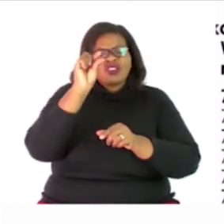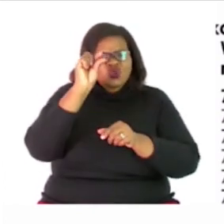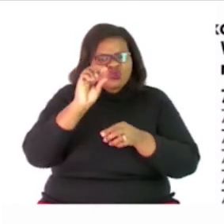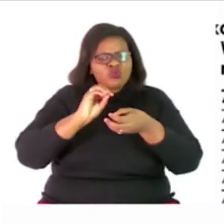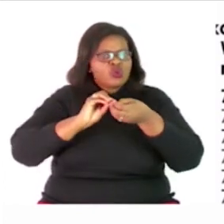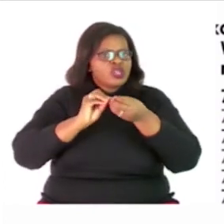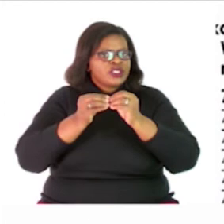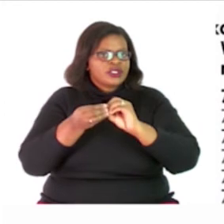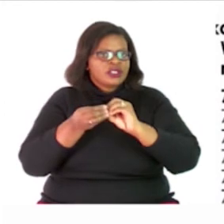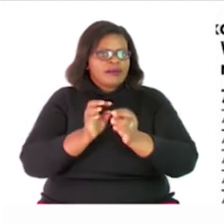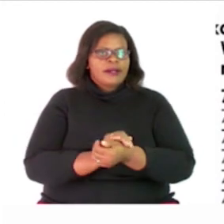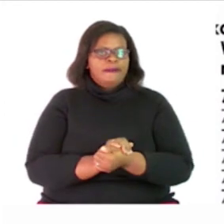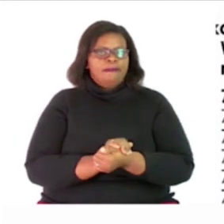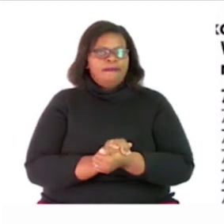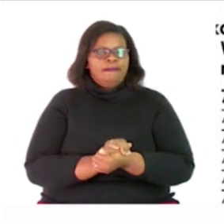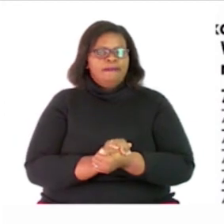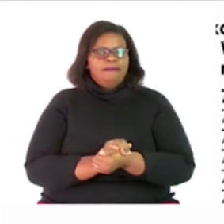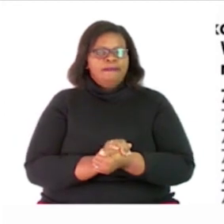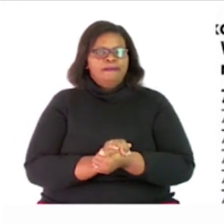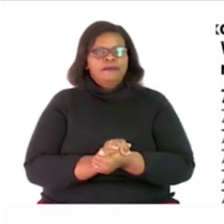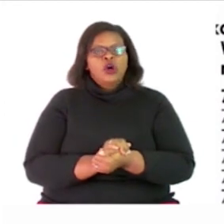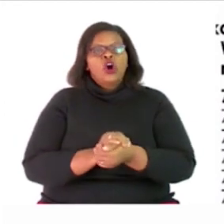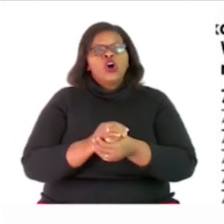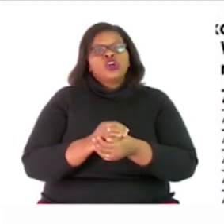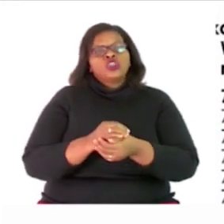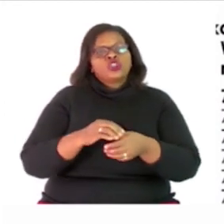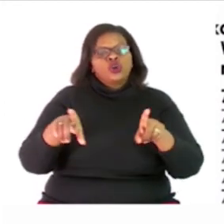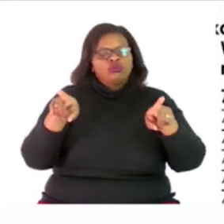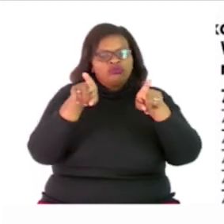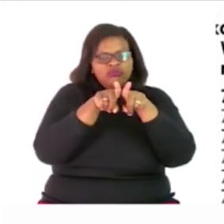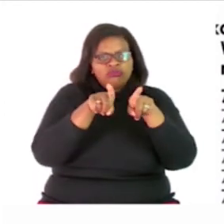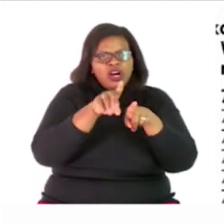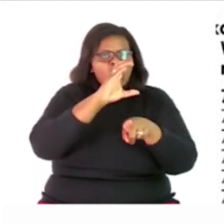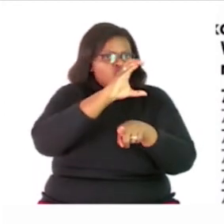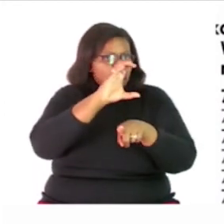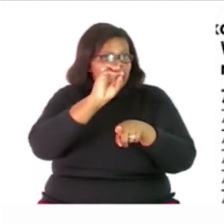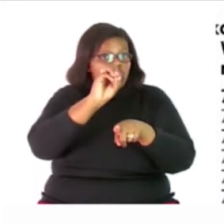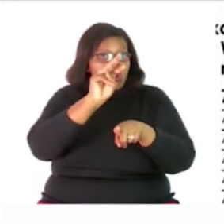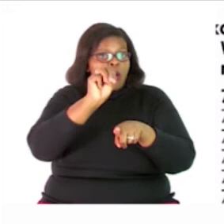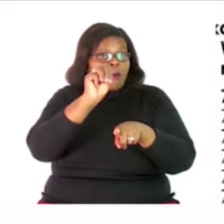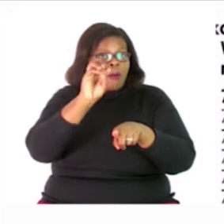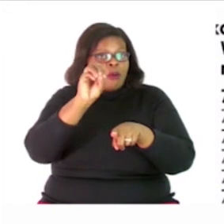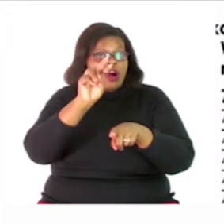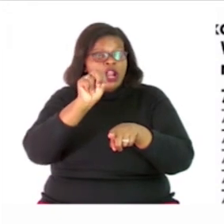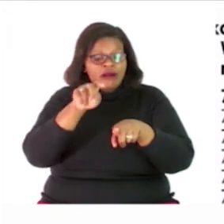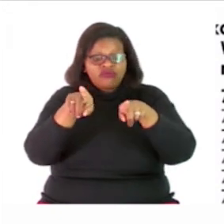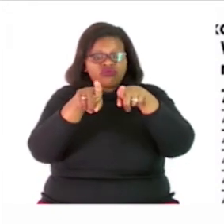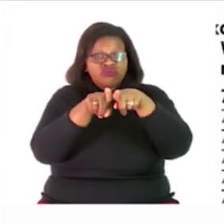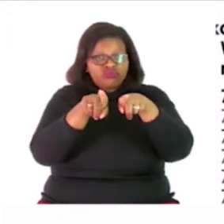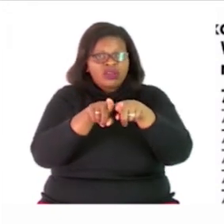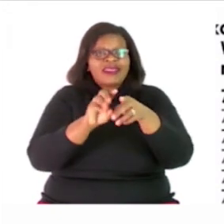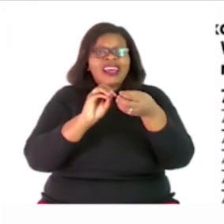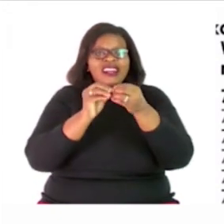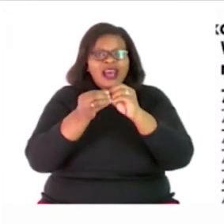smallest number number common common means the numbers that appears